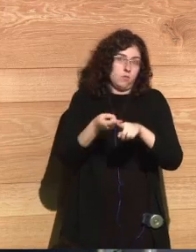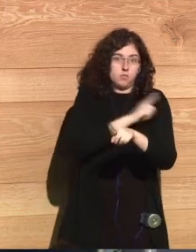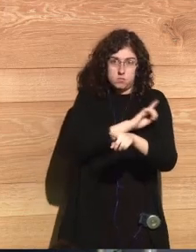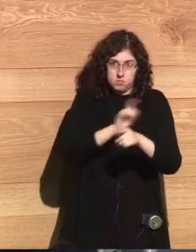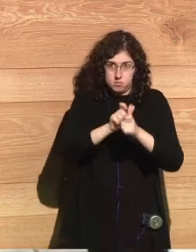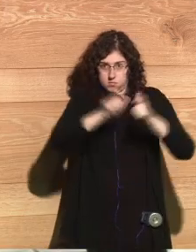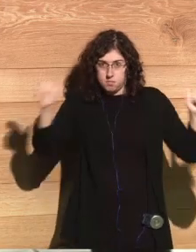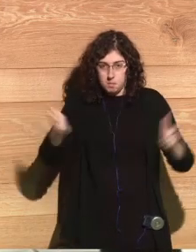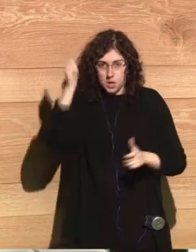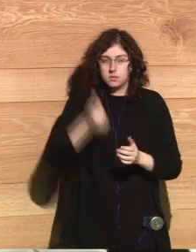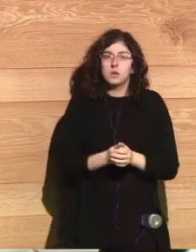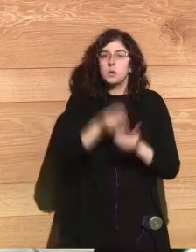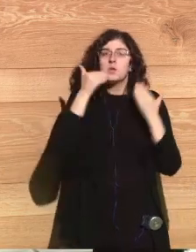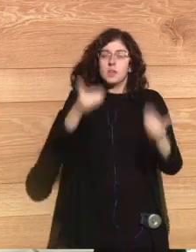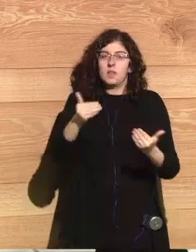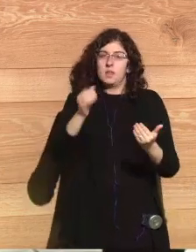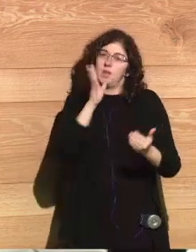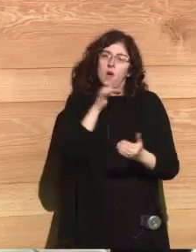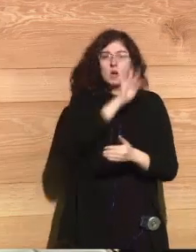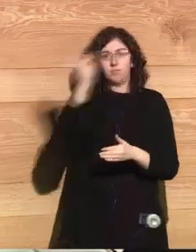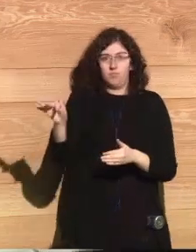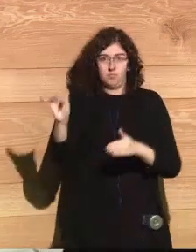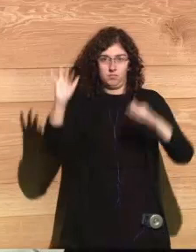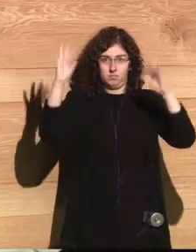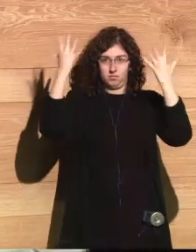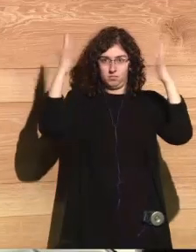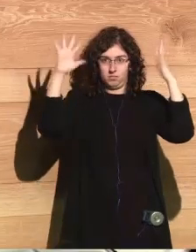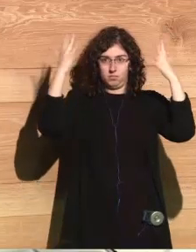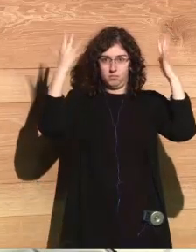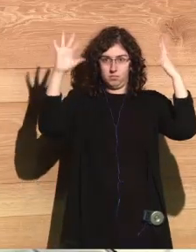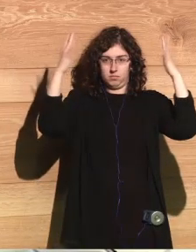at a much larger scale. Thank you. And I'm going to give the floor now to Setsuko. Thank you.